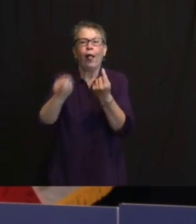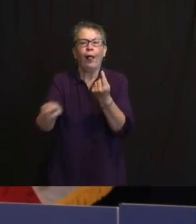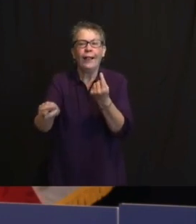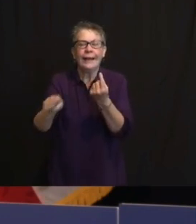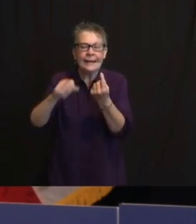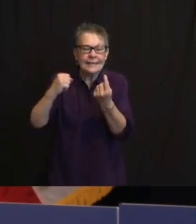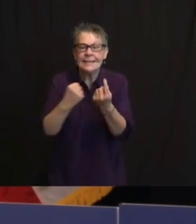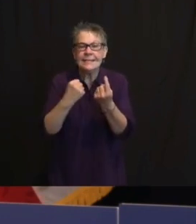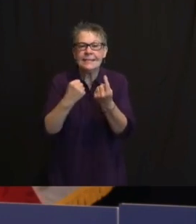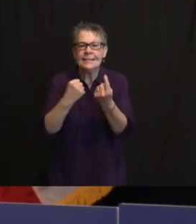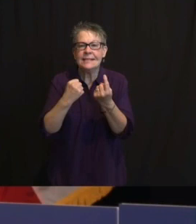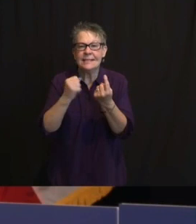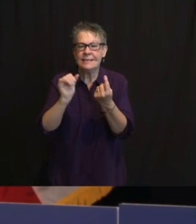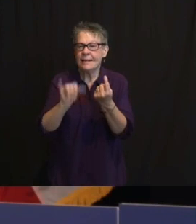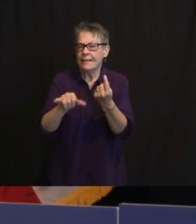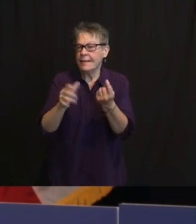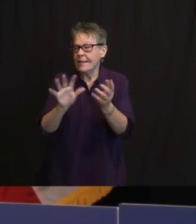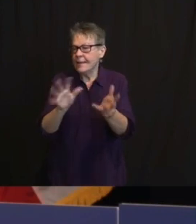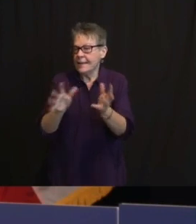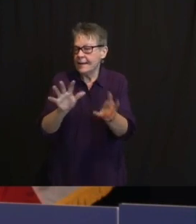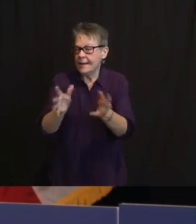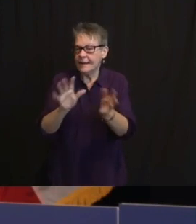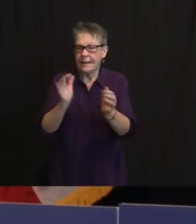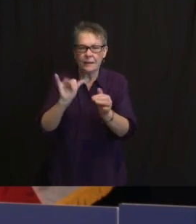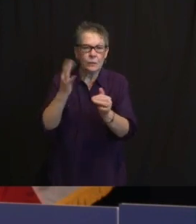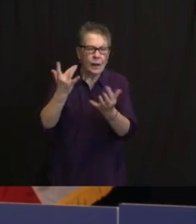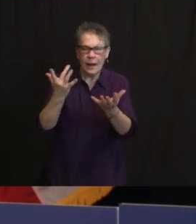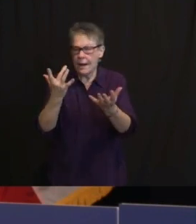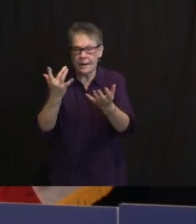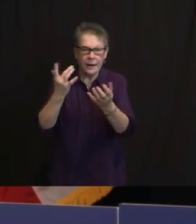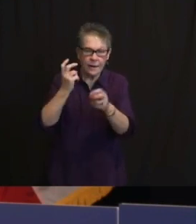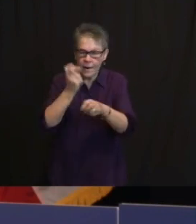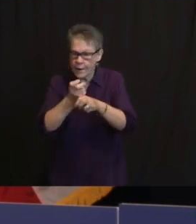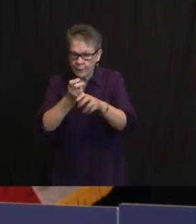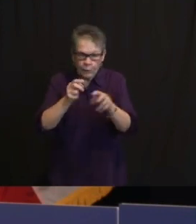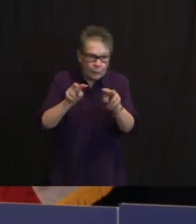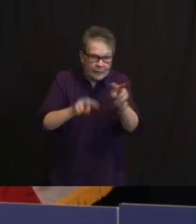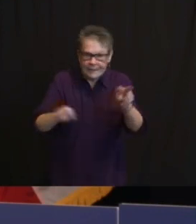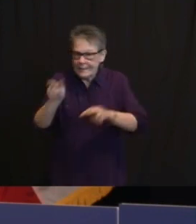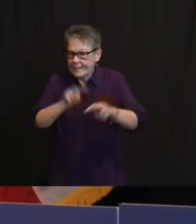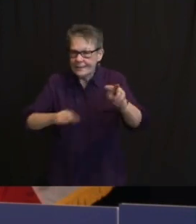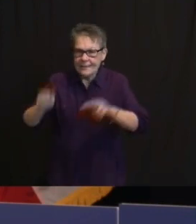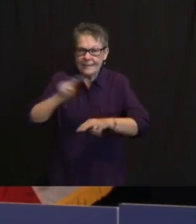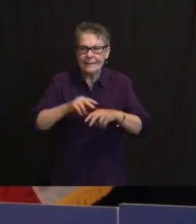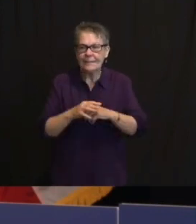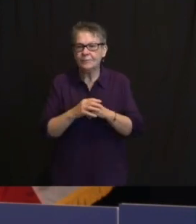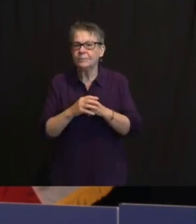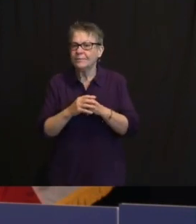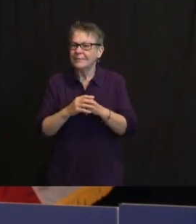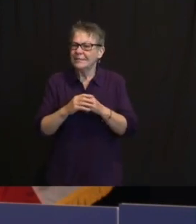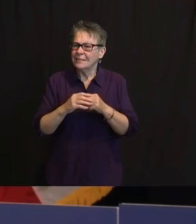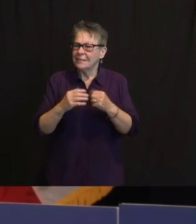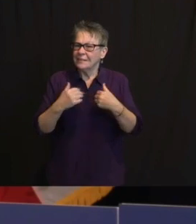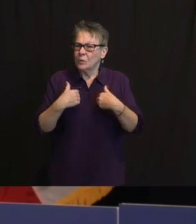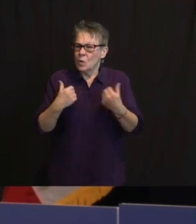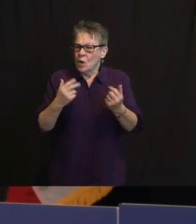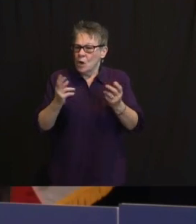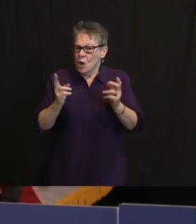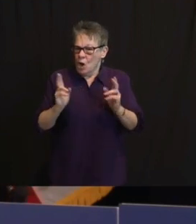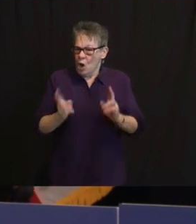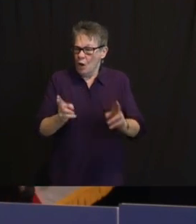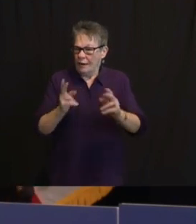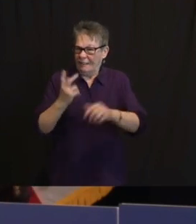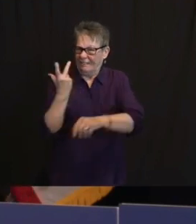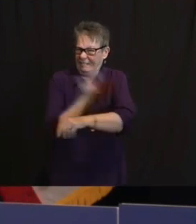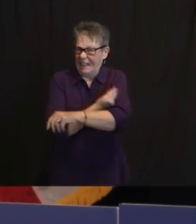AS THEY DO. SO WHY DO WE WANT PEOPLE TO GET VACCINATED IN A HURRY? WELL, THERE ARE BASICALLY TWO REASONS THAT ARE GOING ON. THE MORE PEOPLE